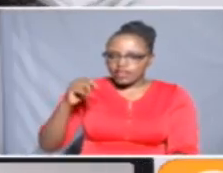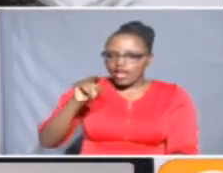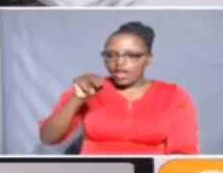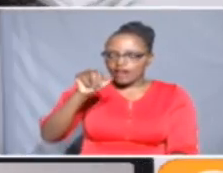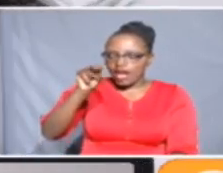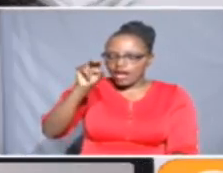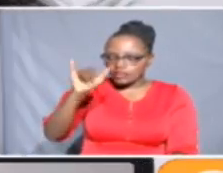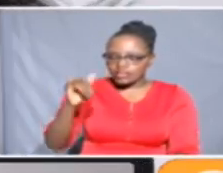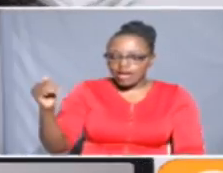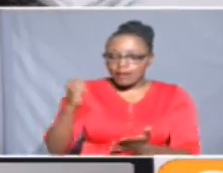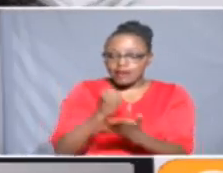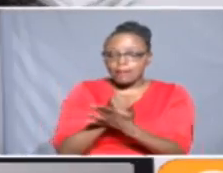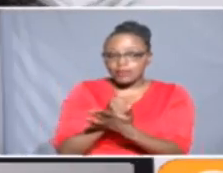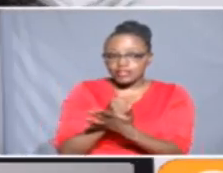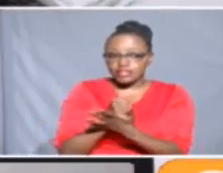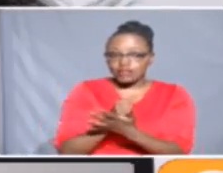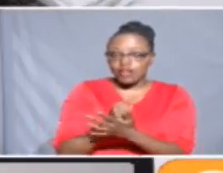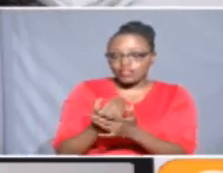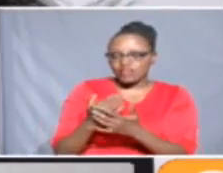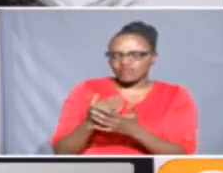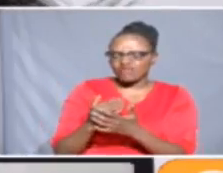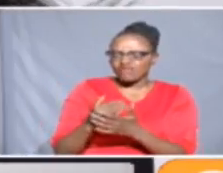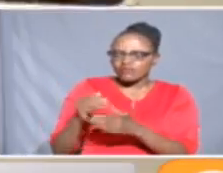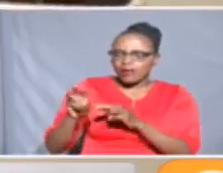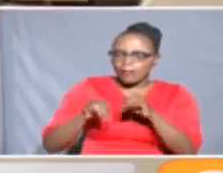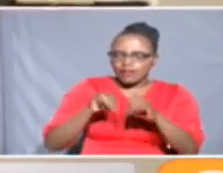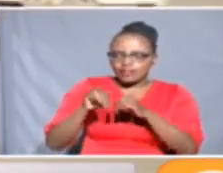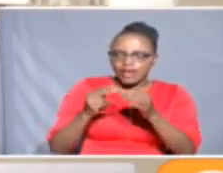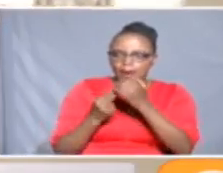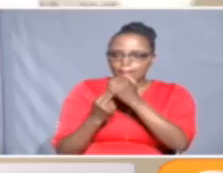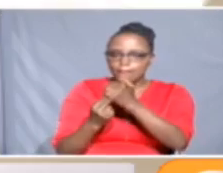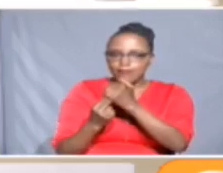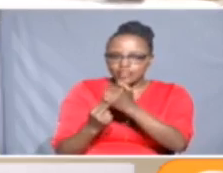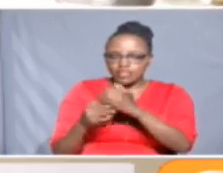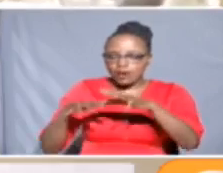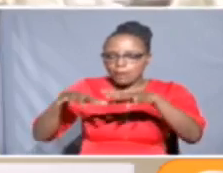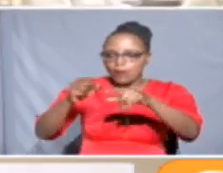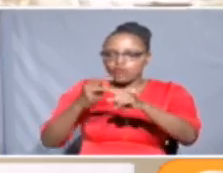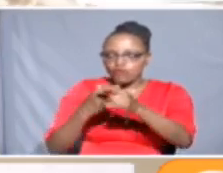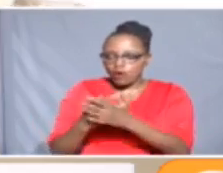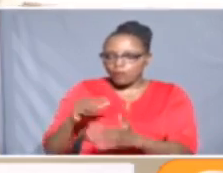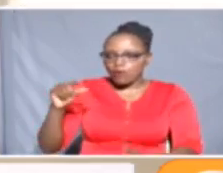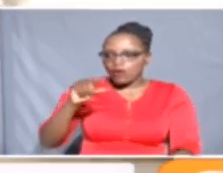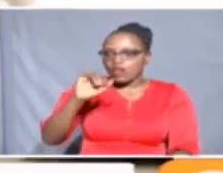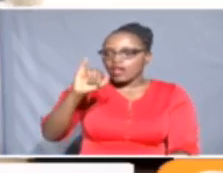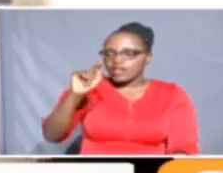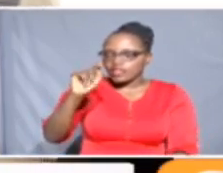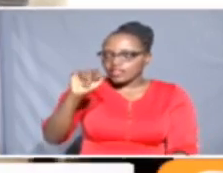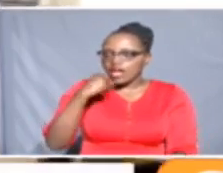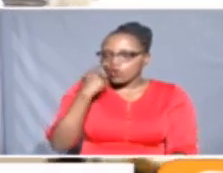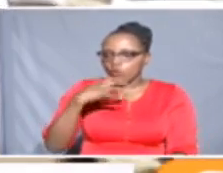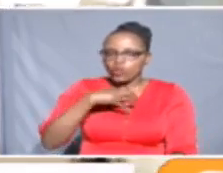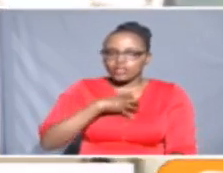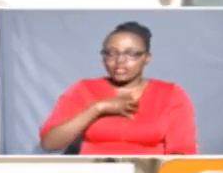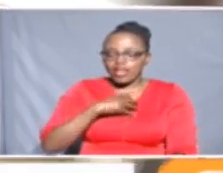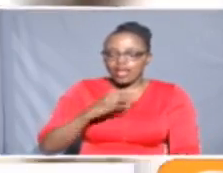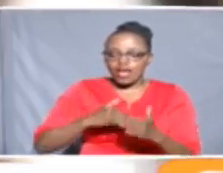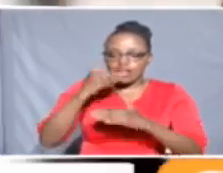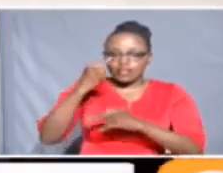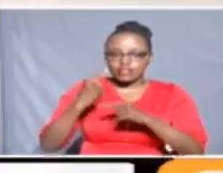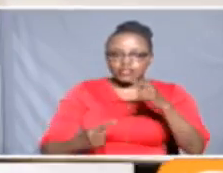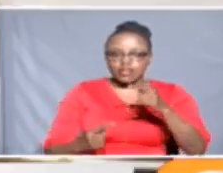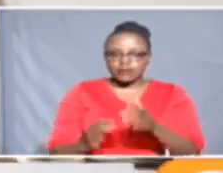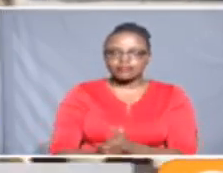Muhoyanganga as its new country managing partner. Muhoyanganga takes over from Gitae Gashai who will retire next year.